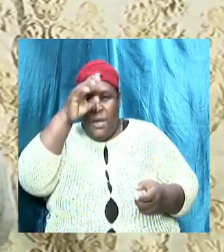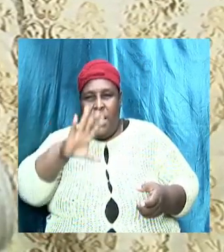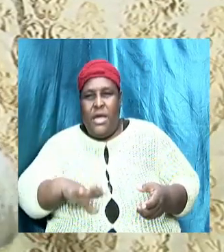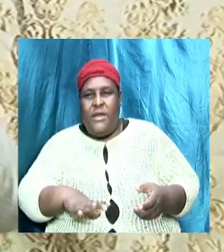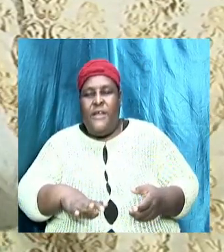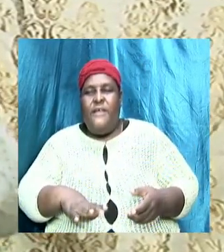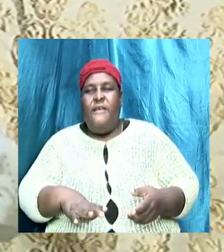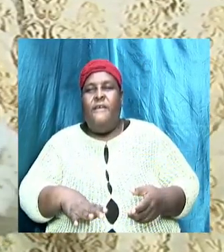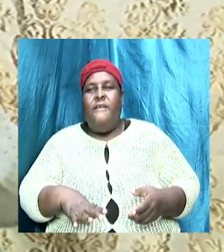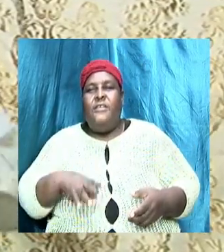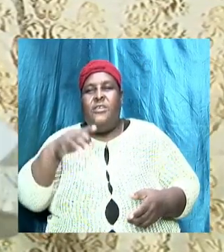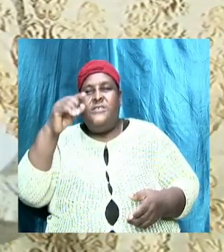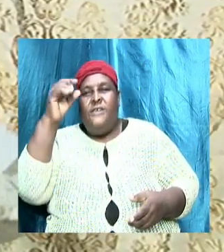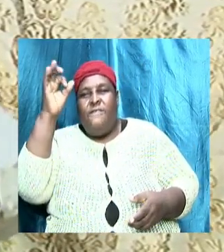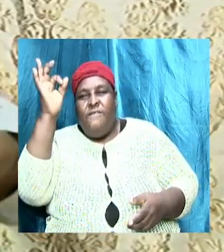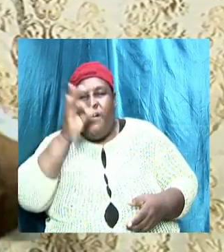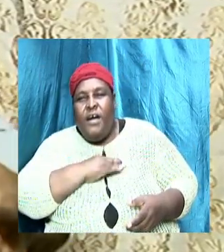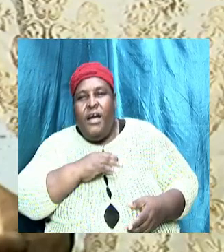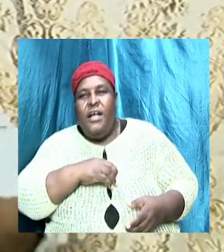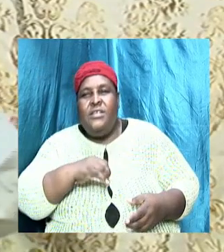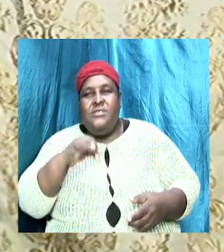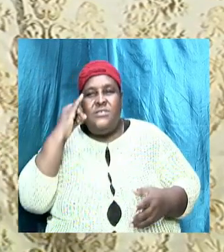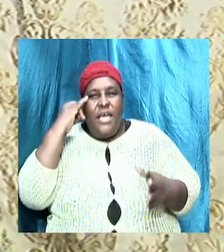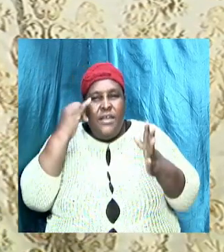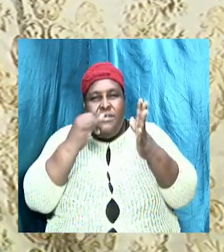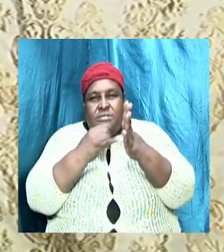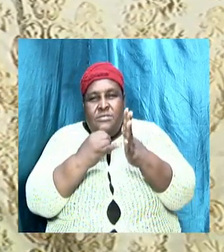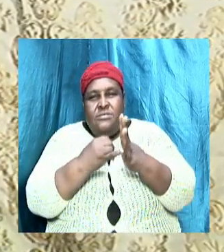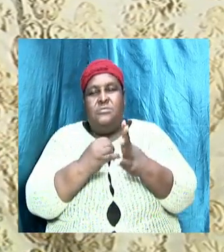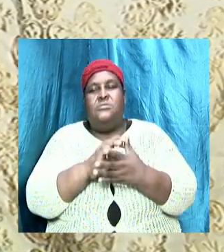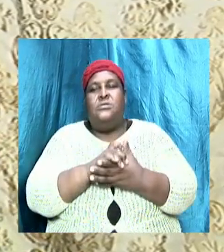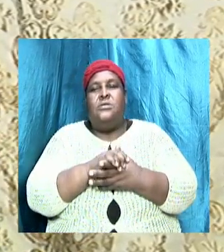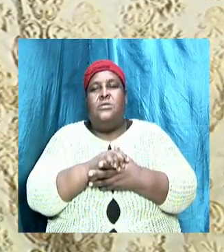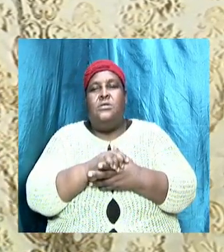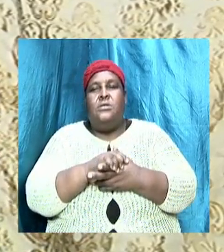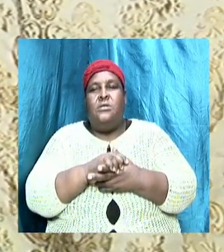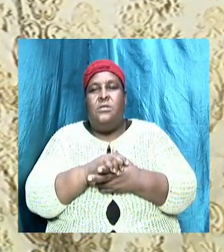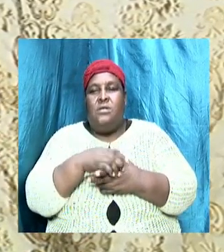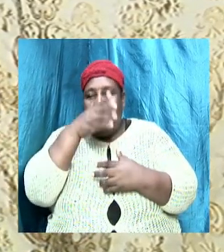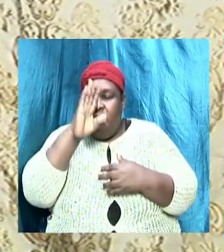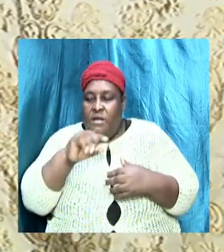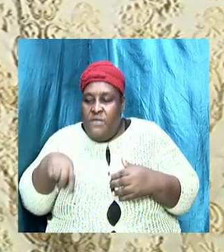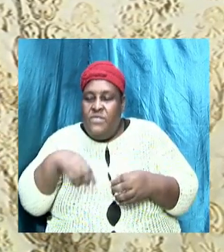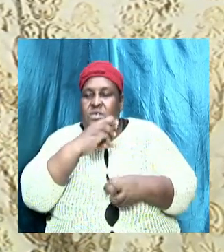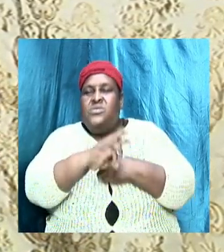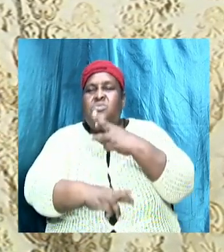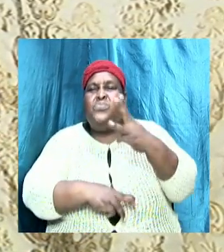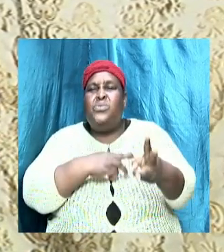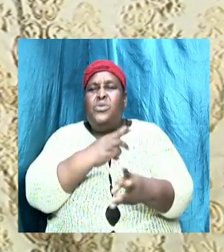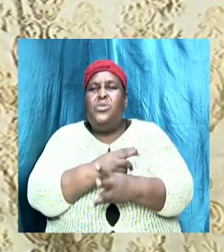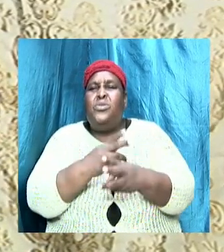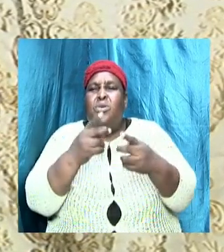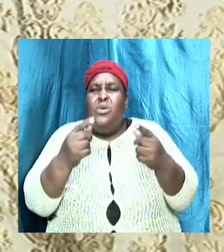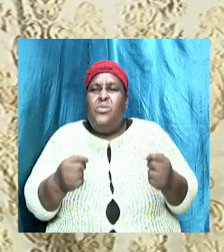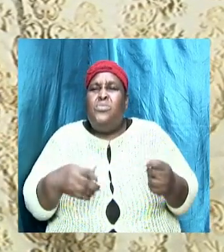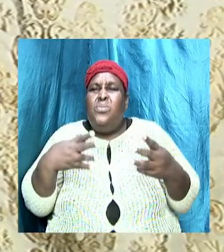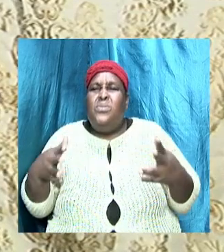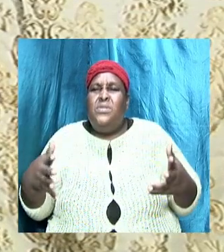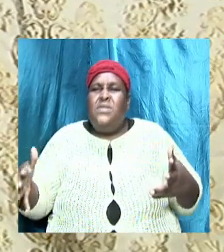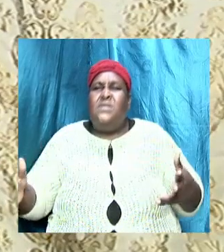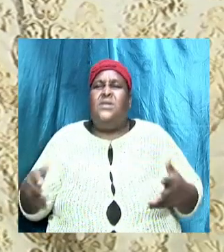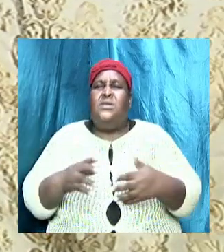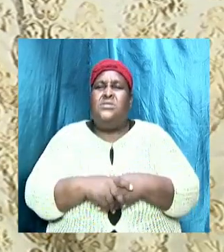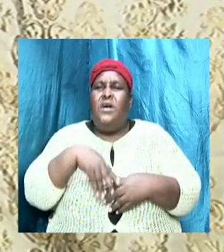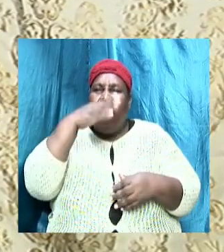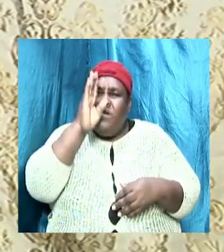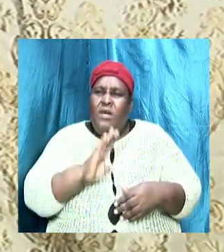everything that surrounds us is false because the god of this world they are doing after the similitude